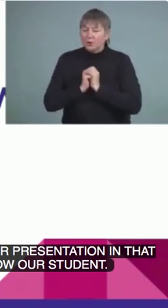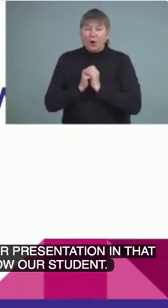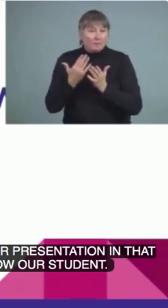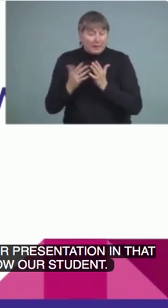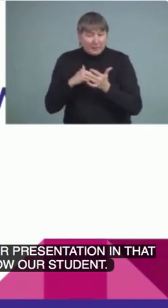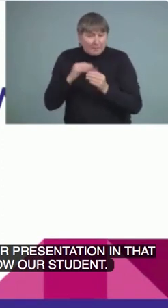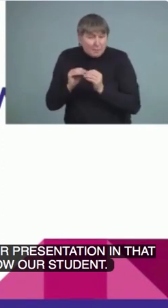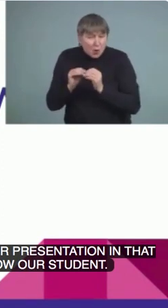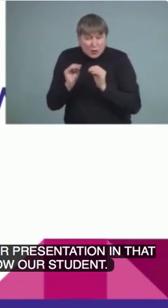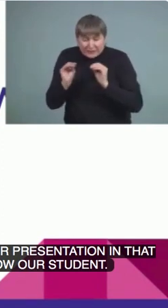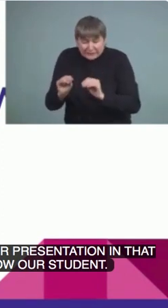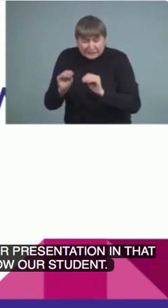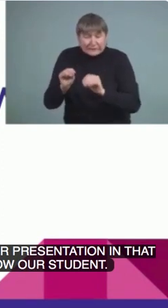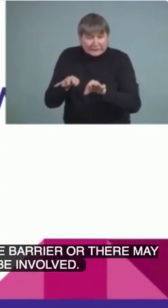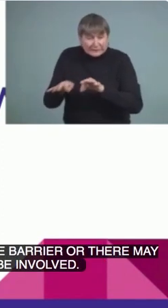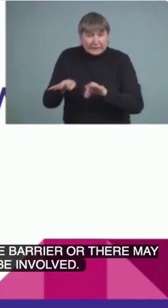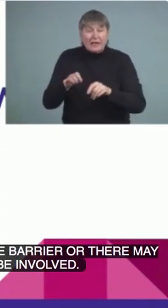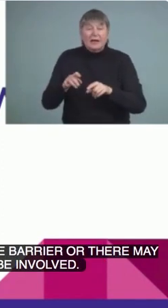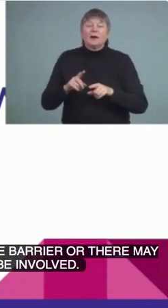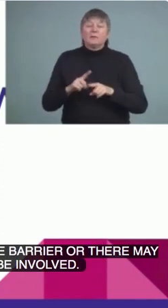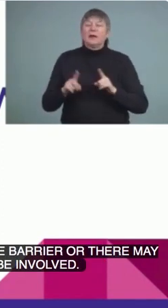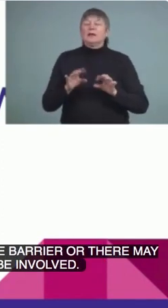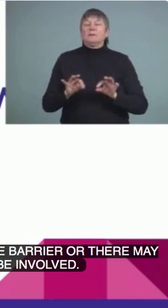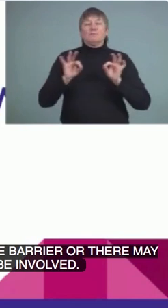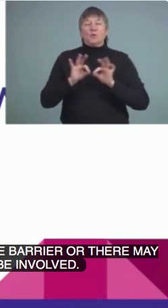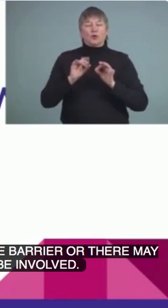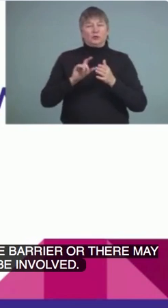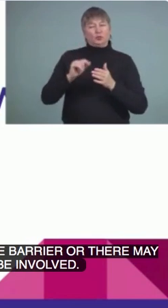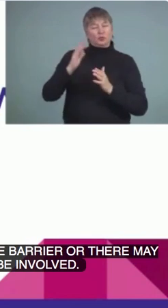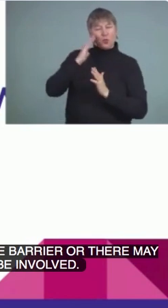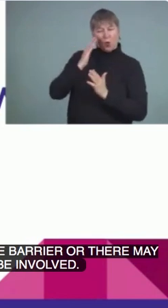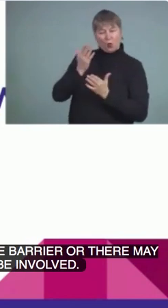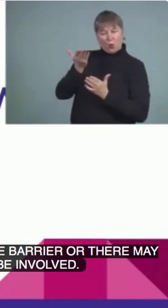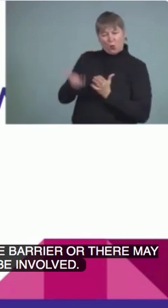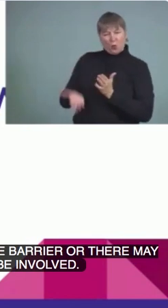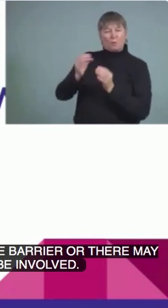involved. But we found this to be a very helpful area.